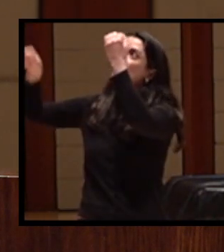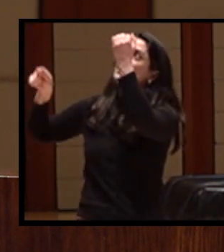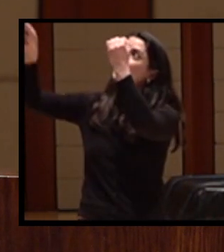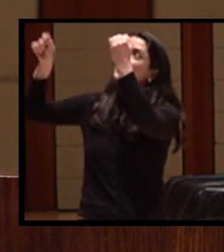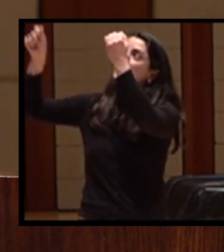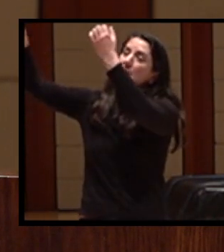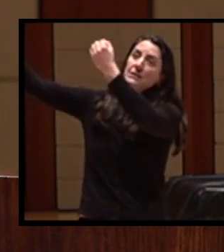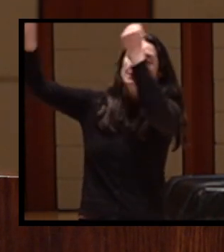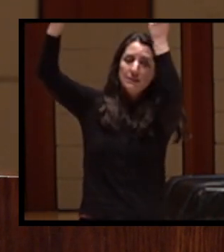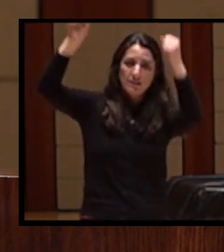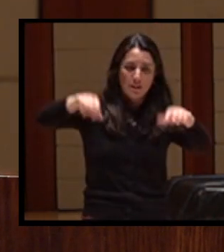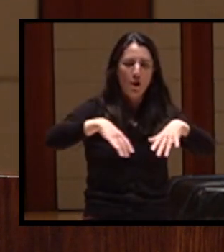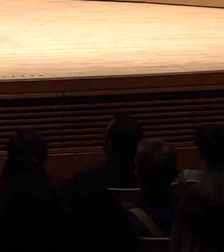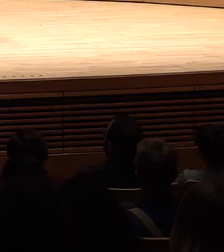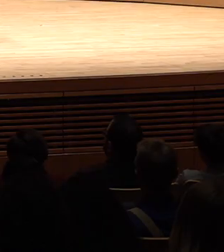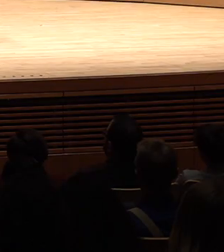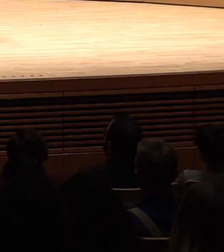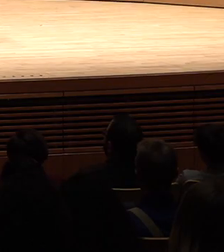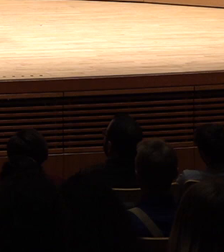That's a true story.